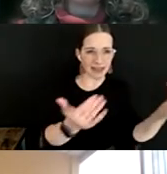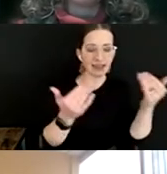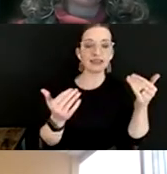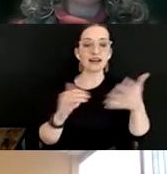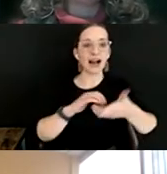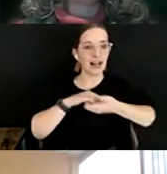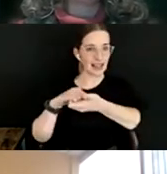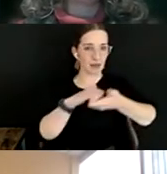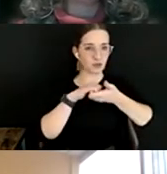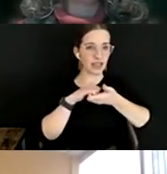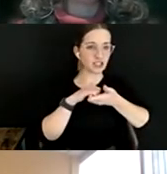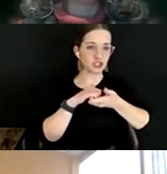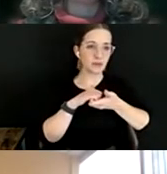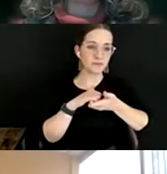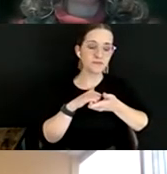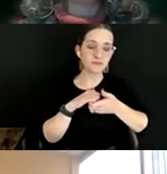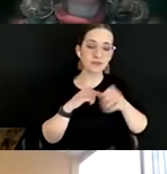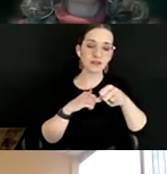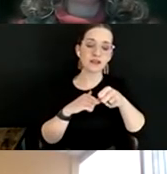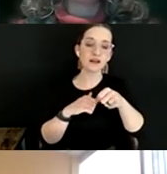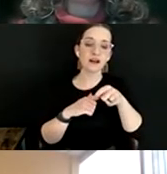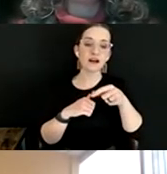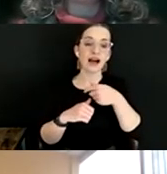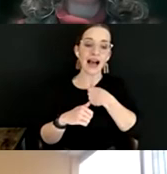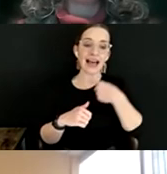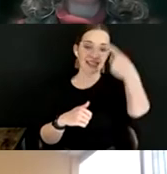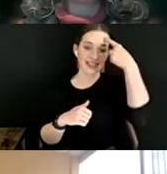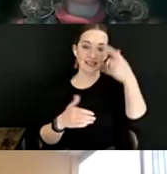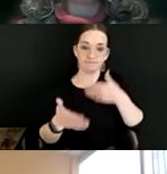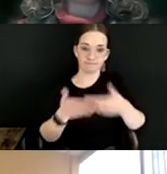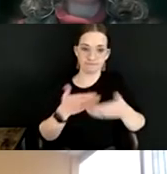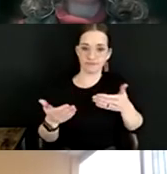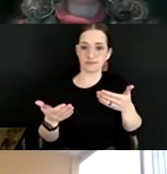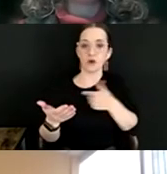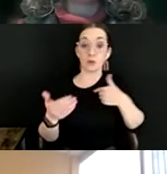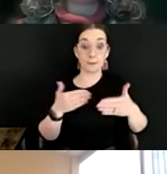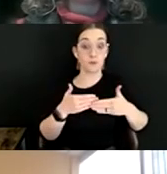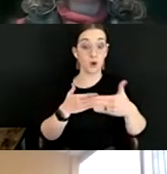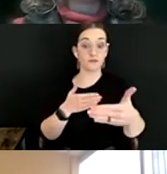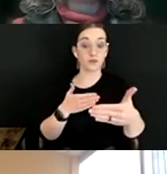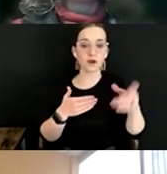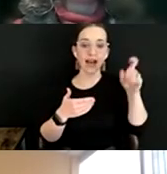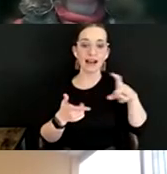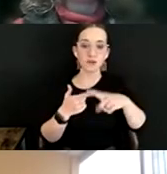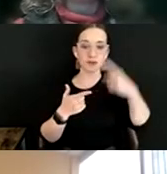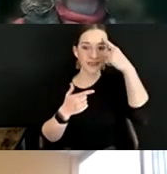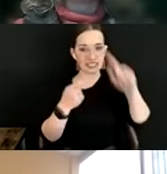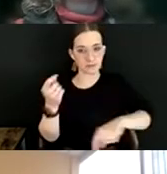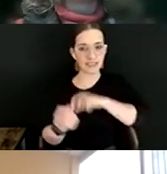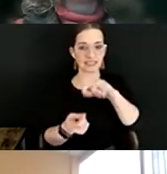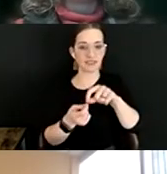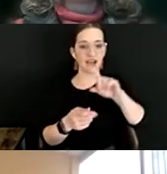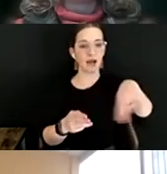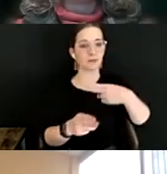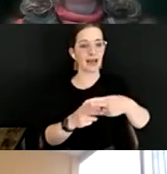piece, in terms of what you're finding, I do think that no matter what, as we move forward, we're going to have to think specifically about collaboration.